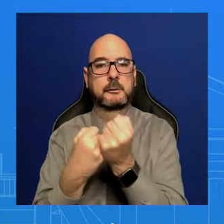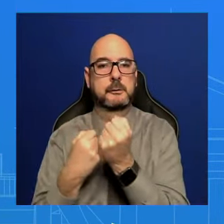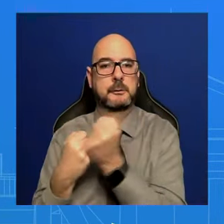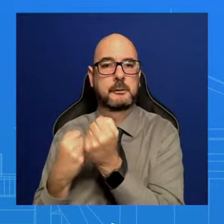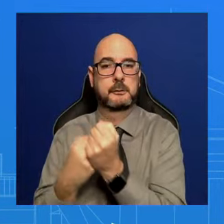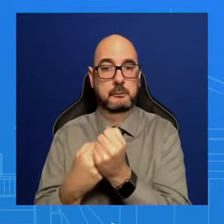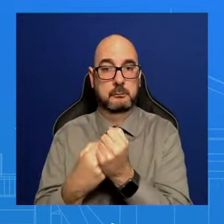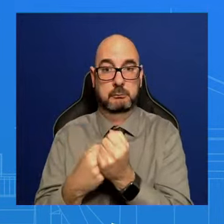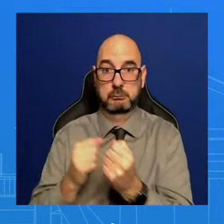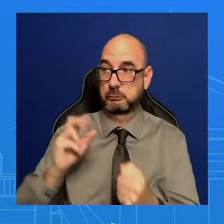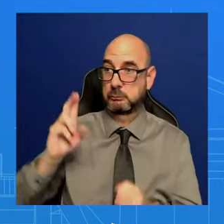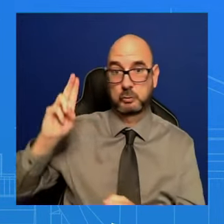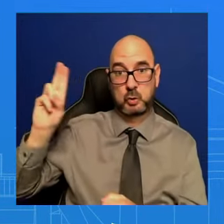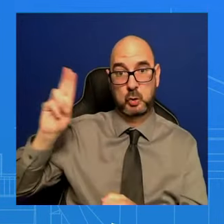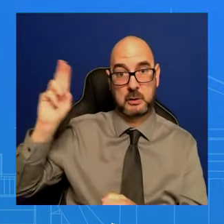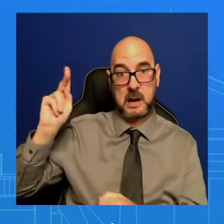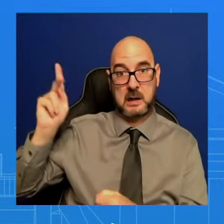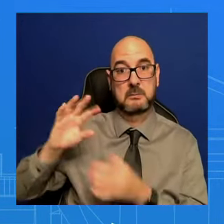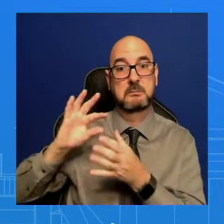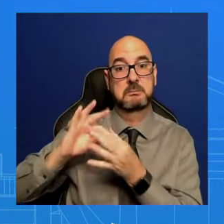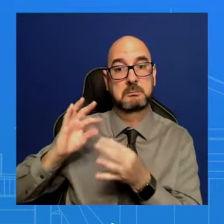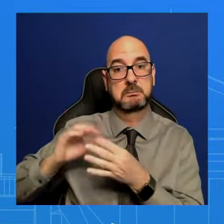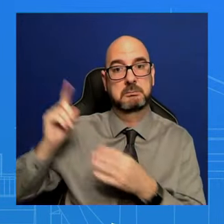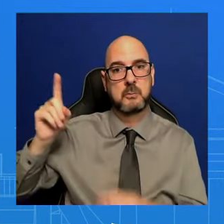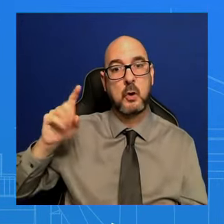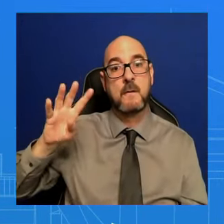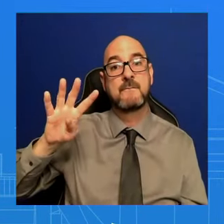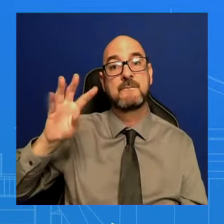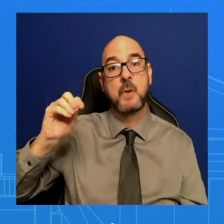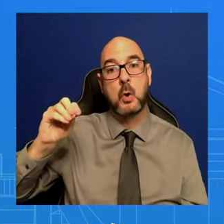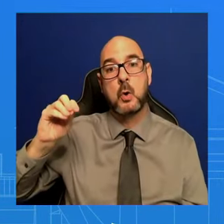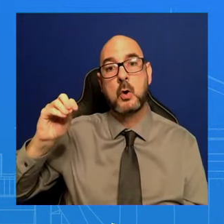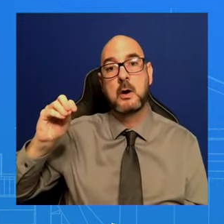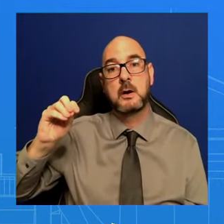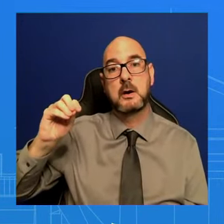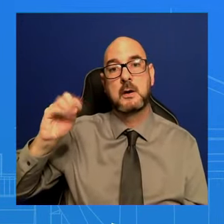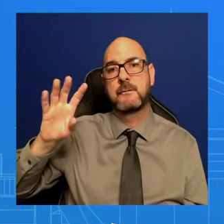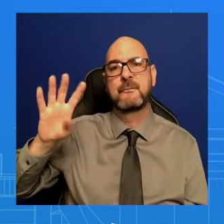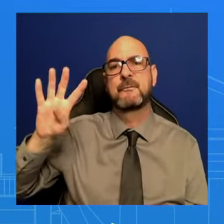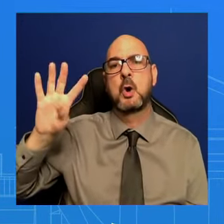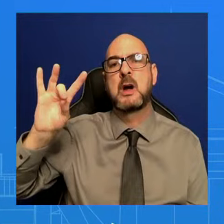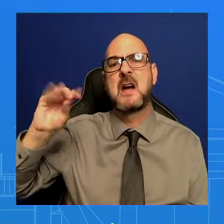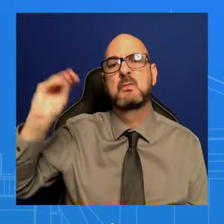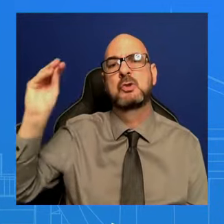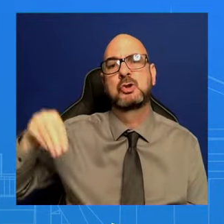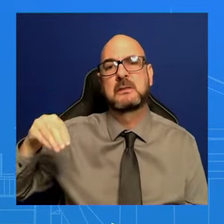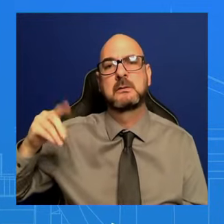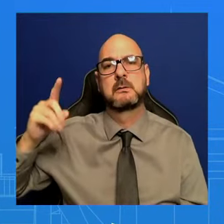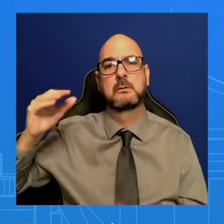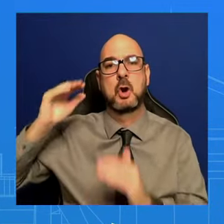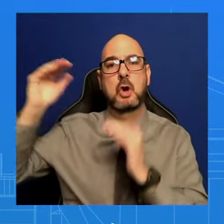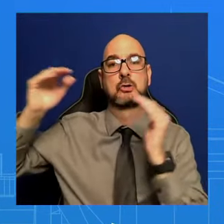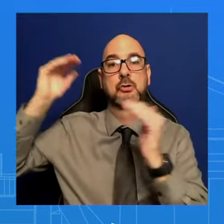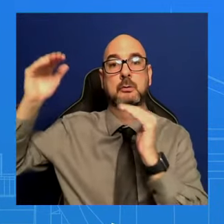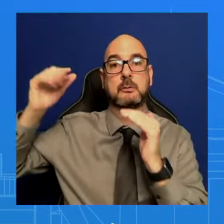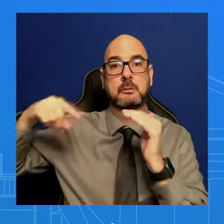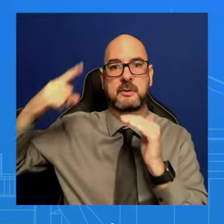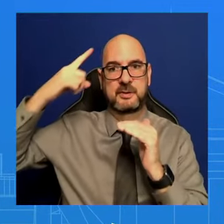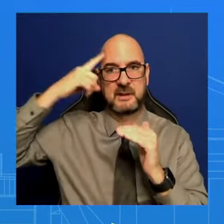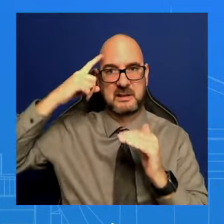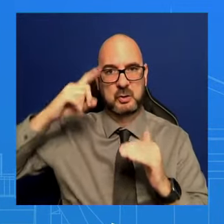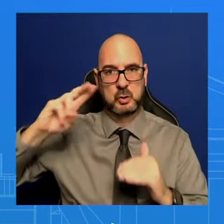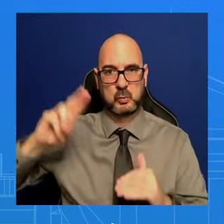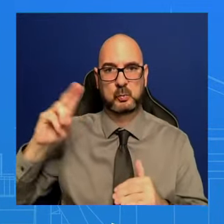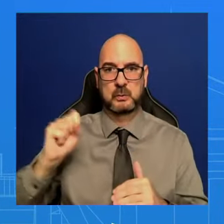adults see the West's response to Putin and Russia getting worse if the President loses re-election.